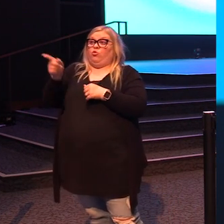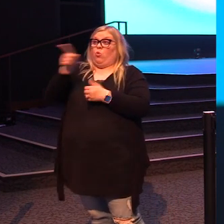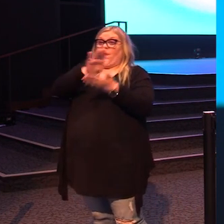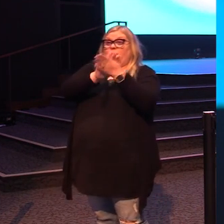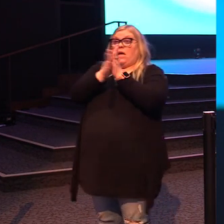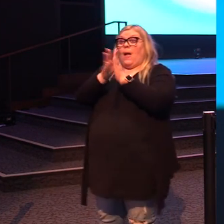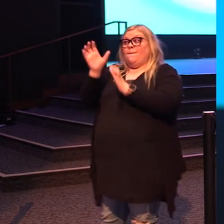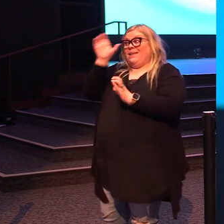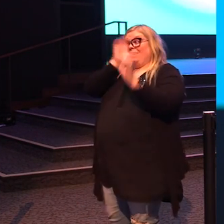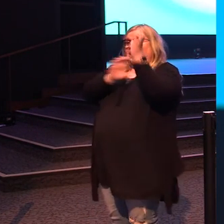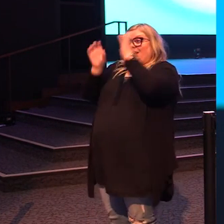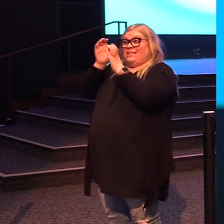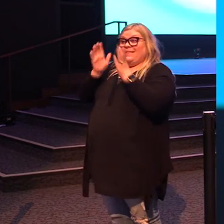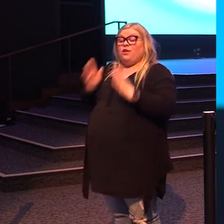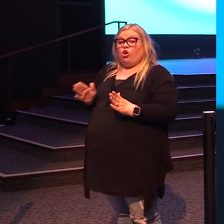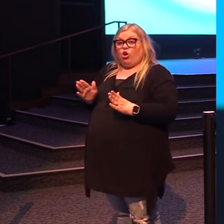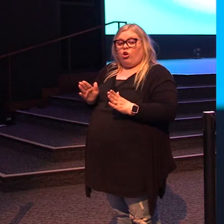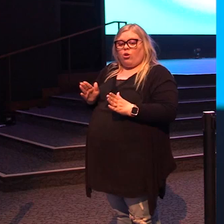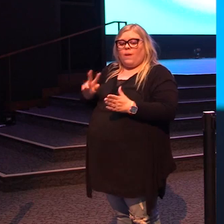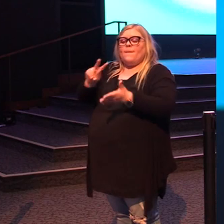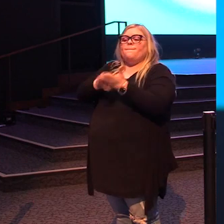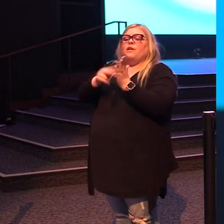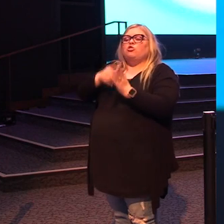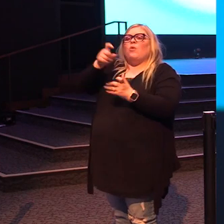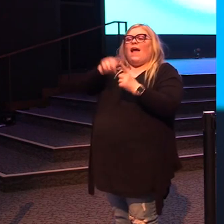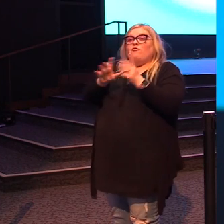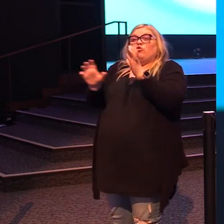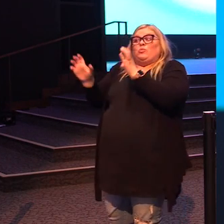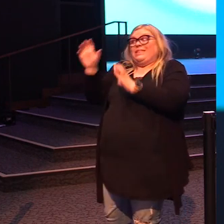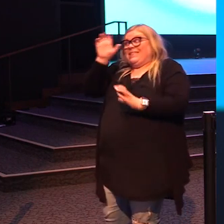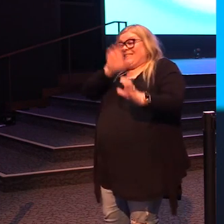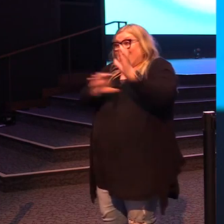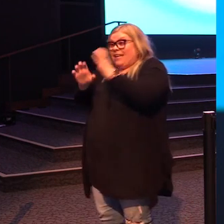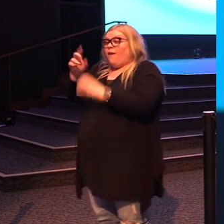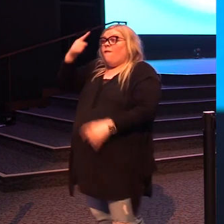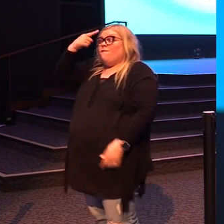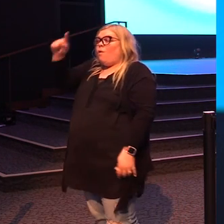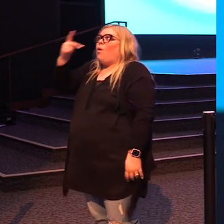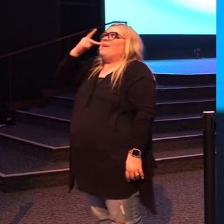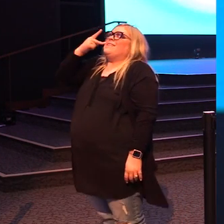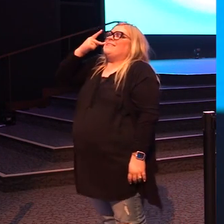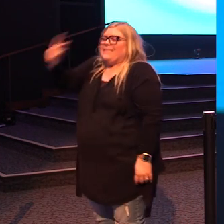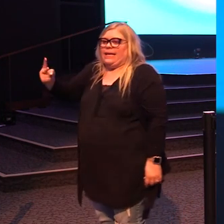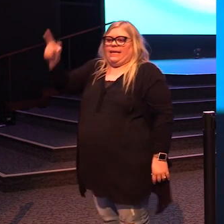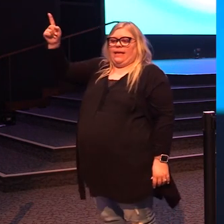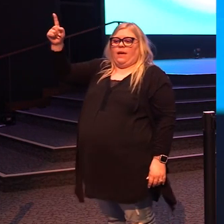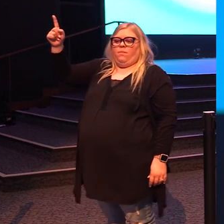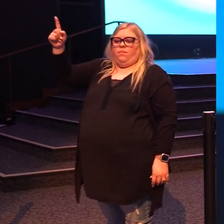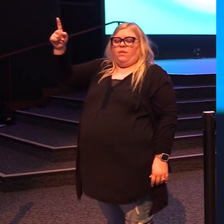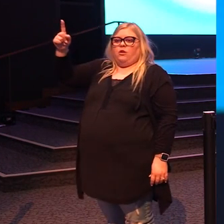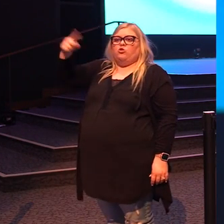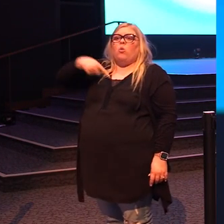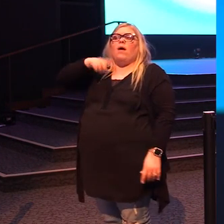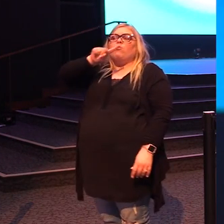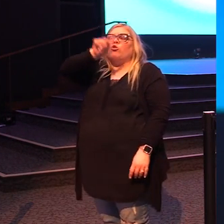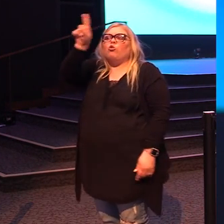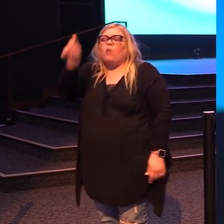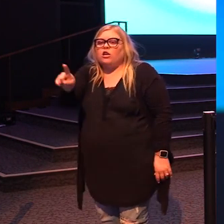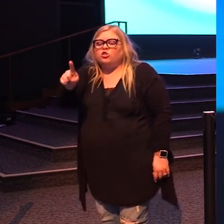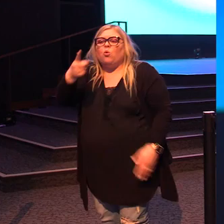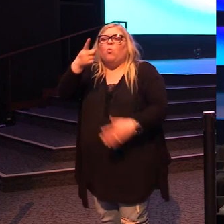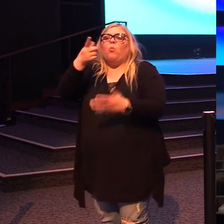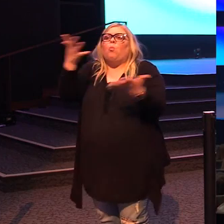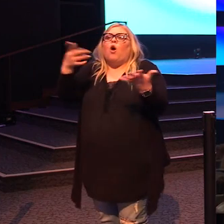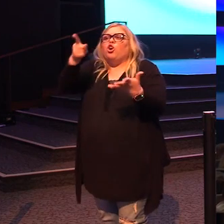seeker, you've got to seek to see. I want to ask you the question, what are you seeking to